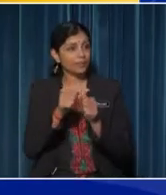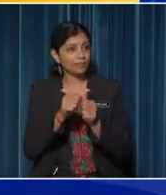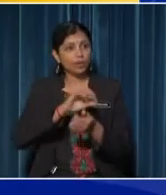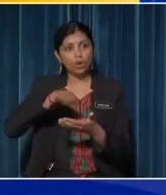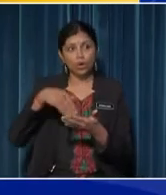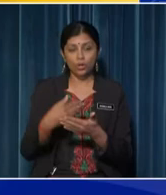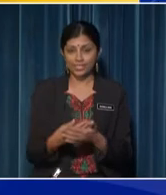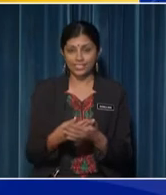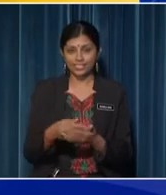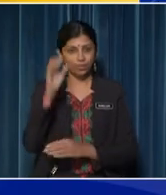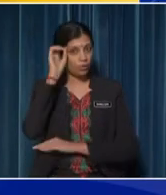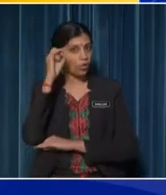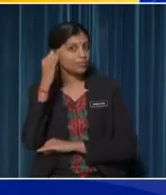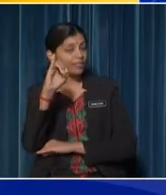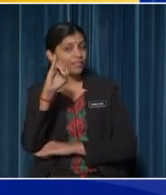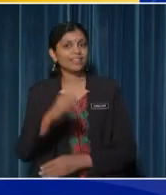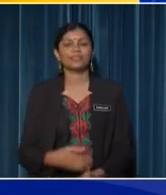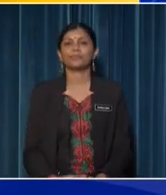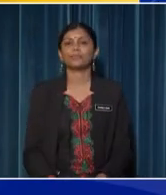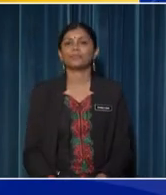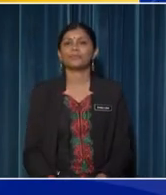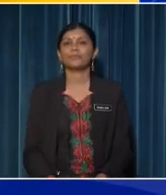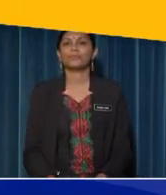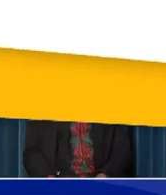senses when you are observing